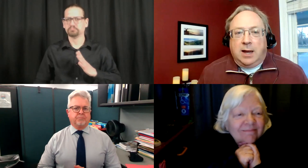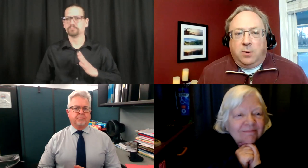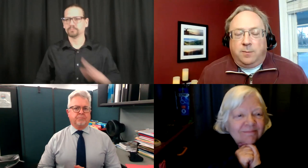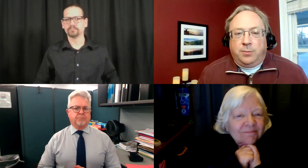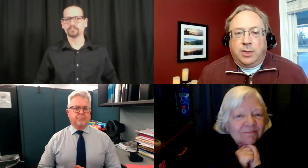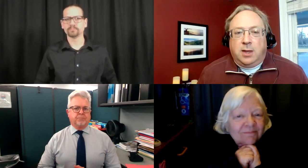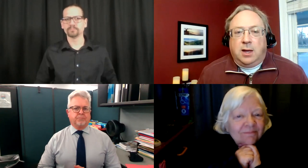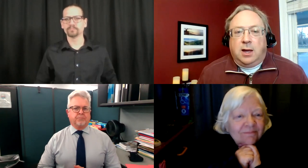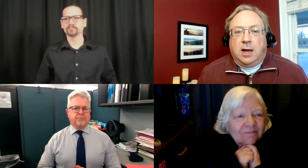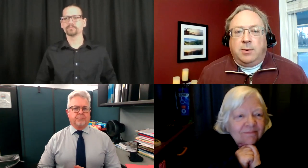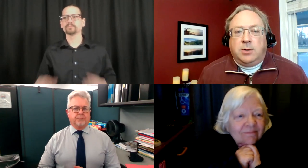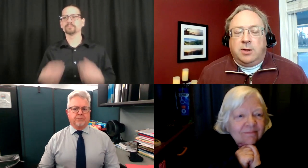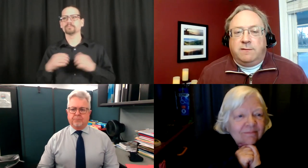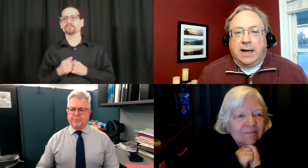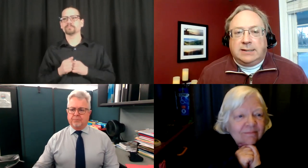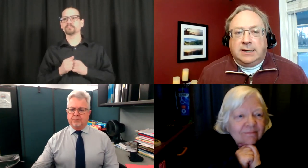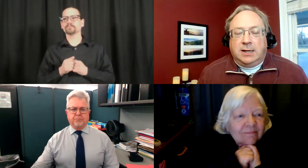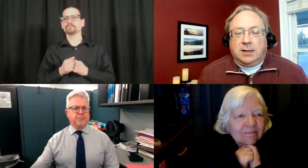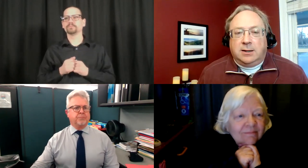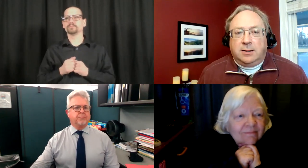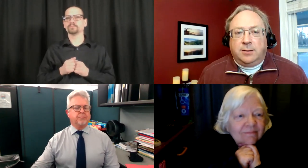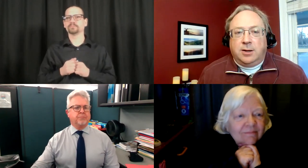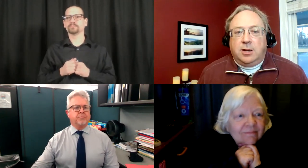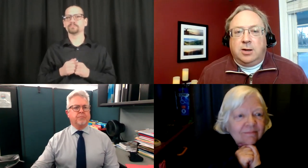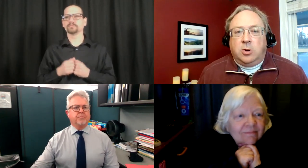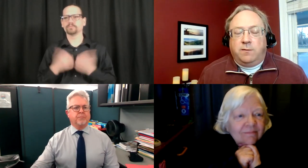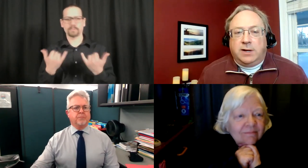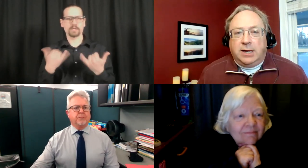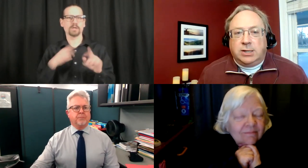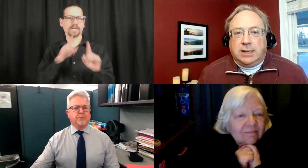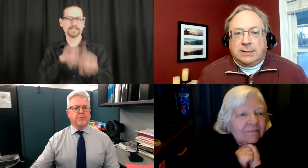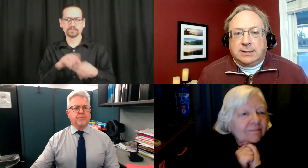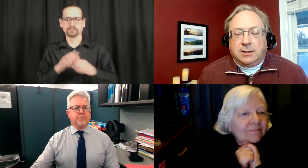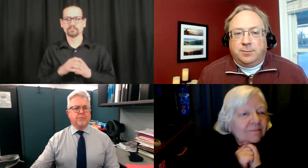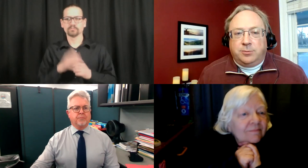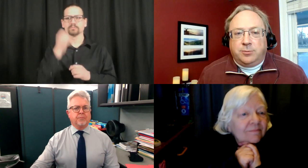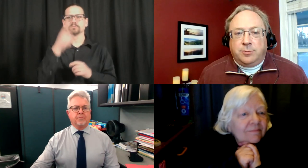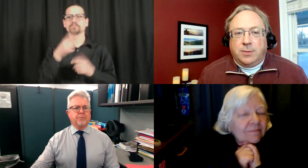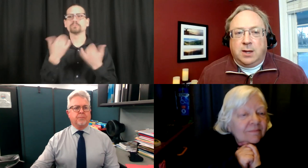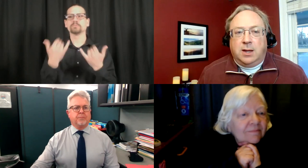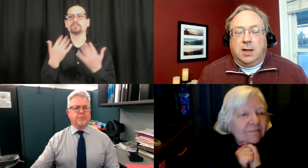Right now, I would go to the vaccine notification list.